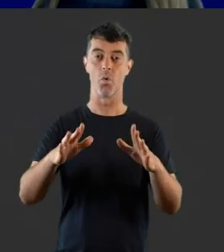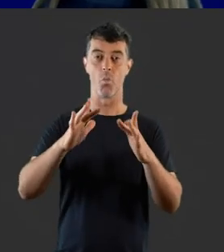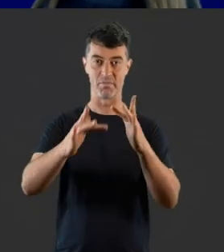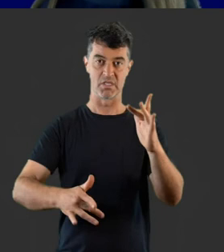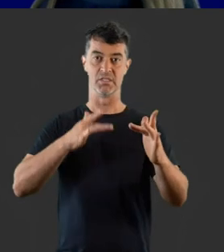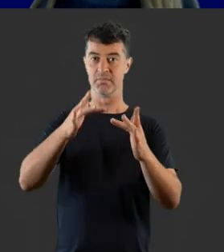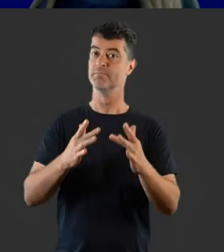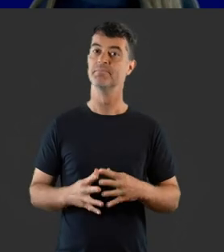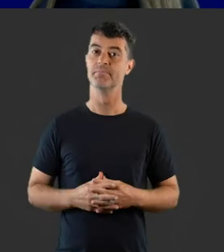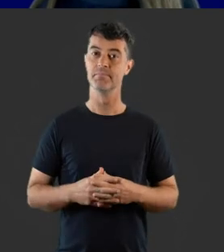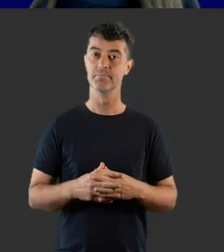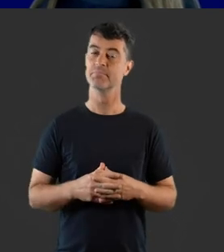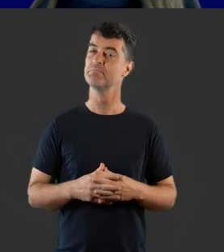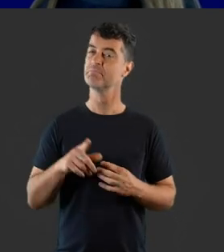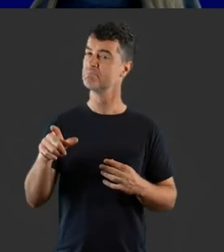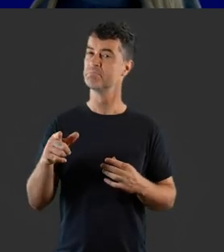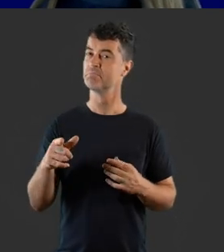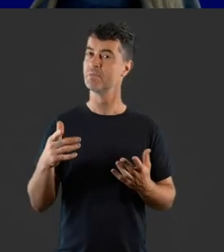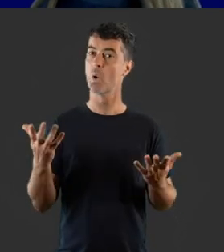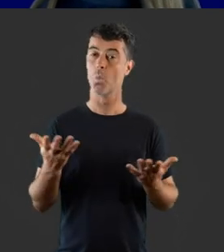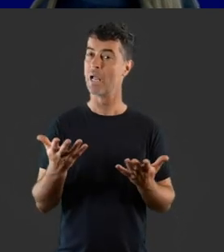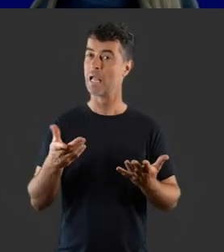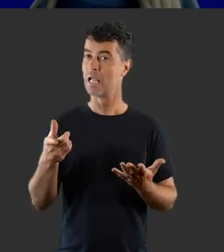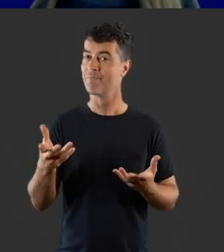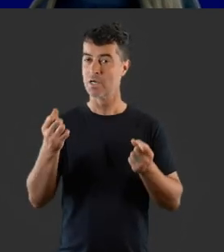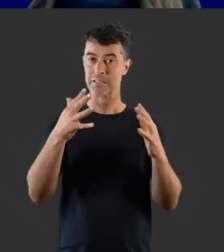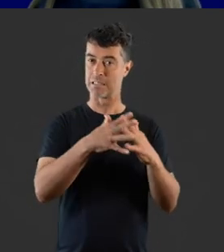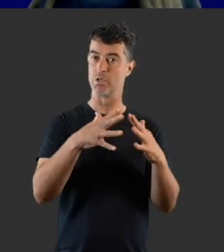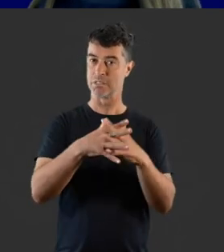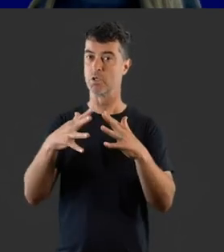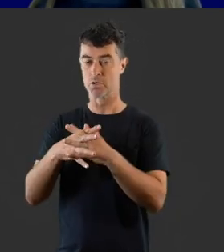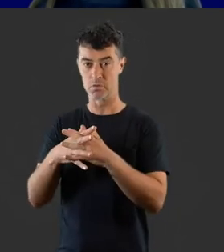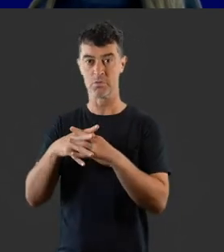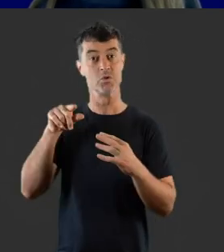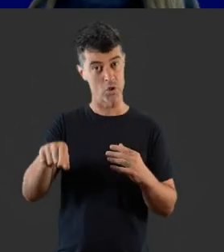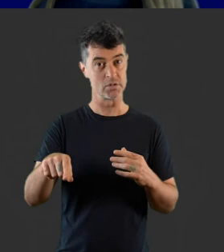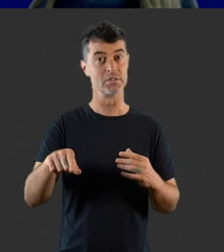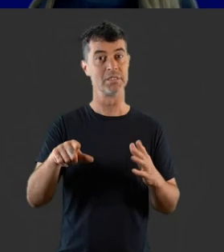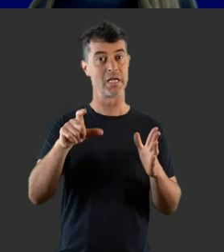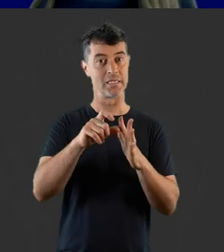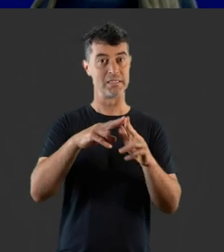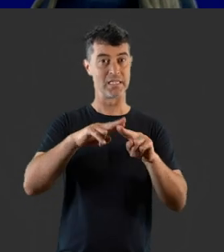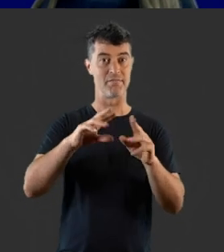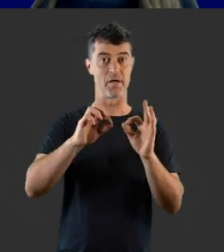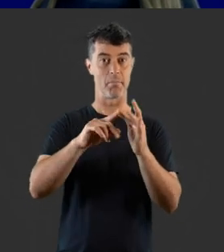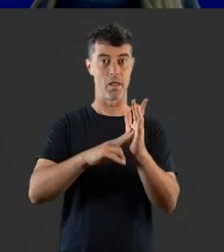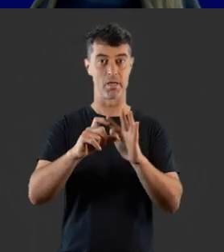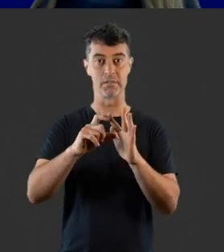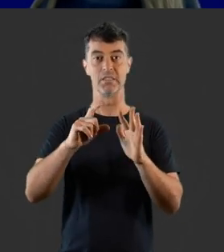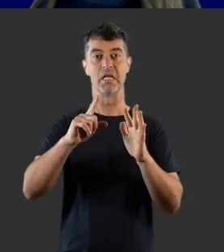DeafBlind Information Australia website, which is located at www